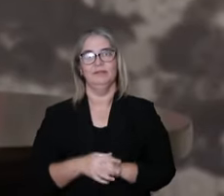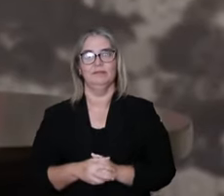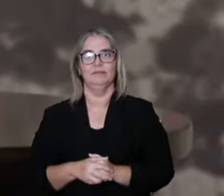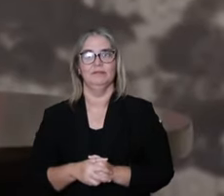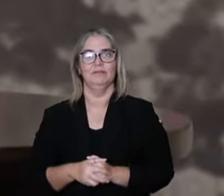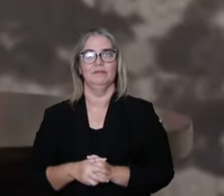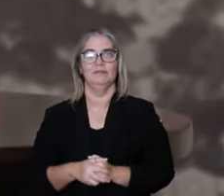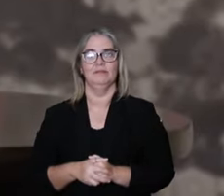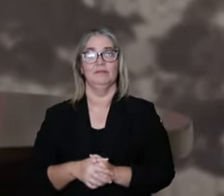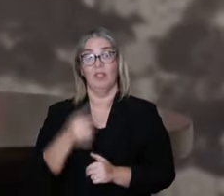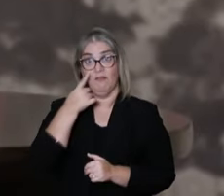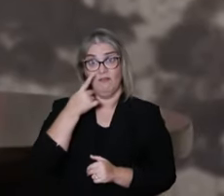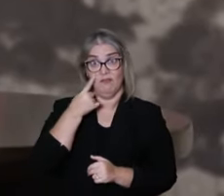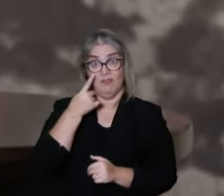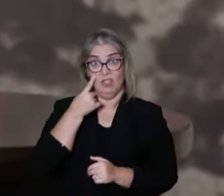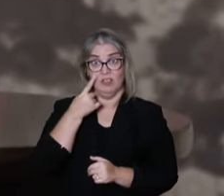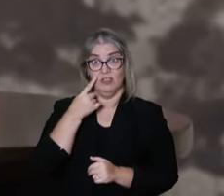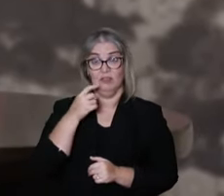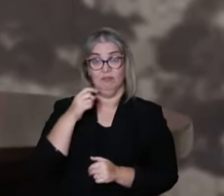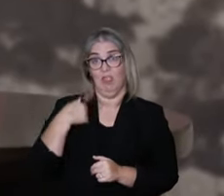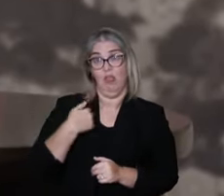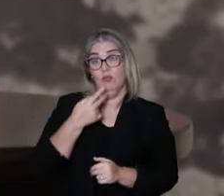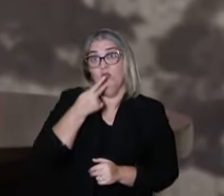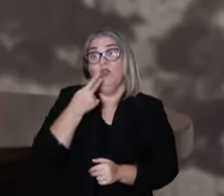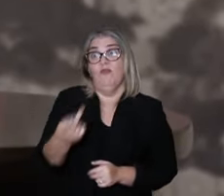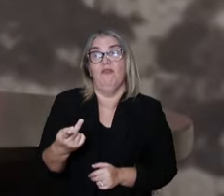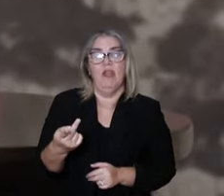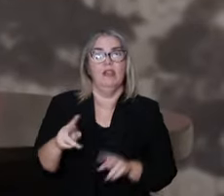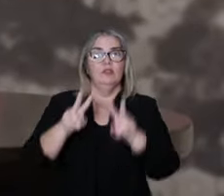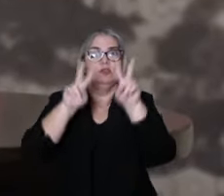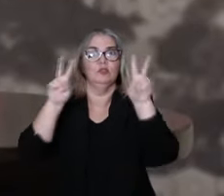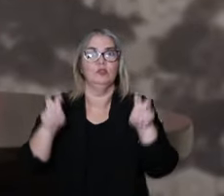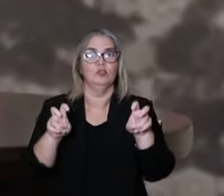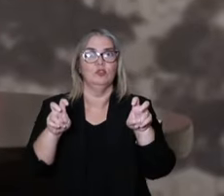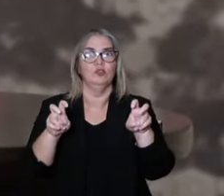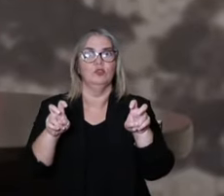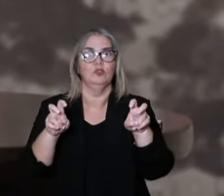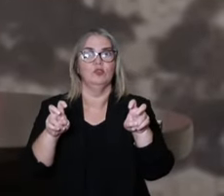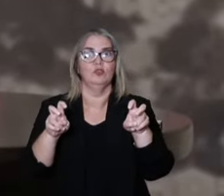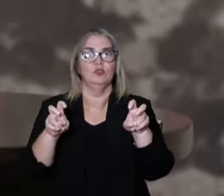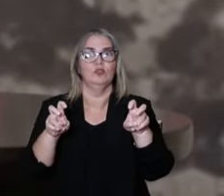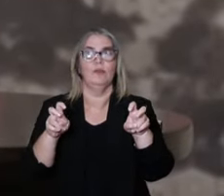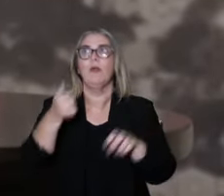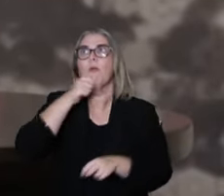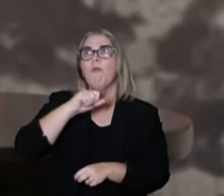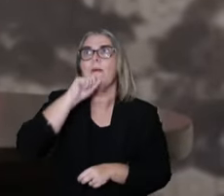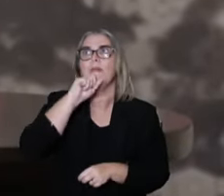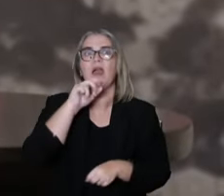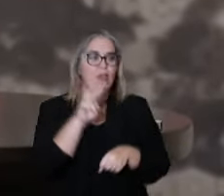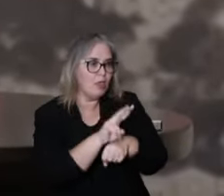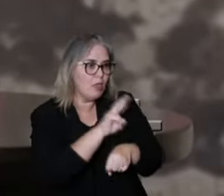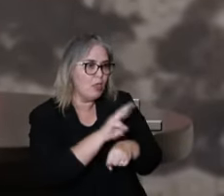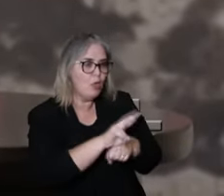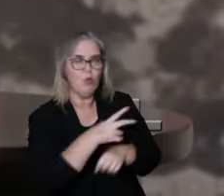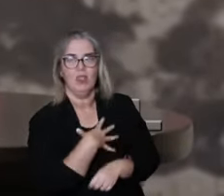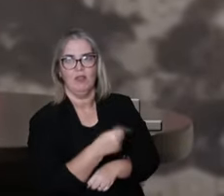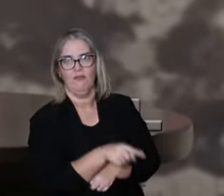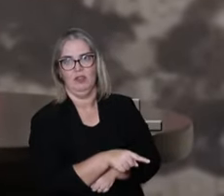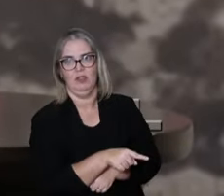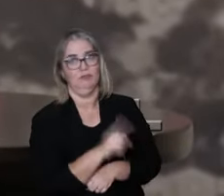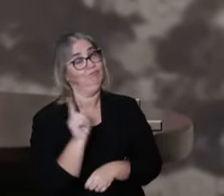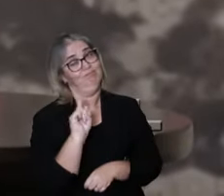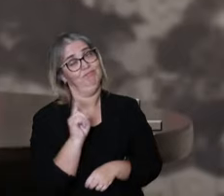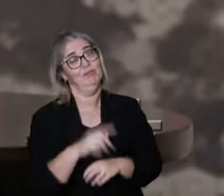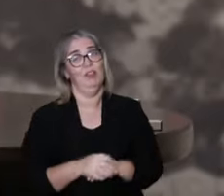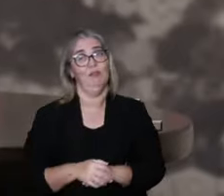There is no other. So look, I'm not talking about a mother taking care